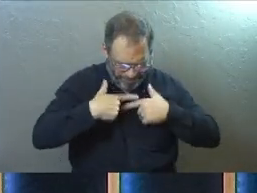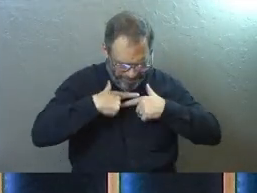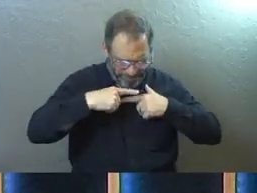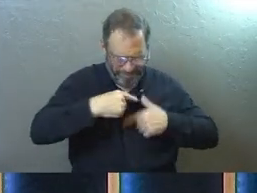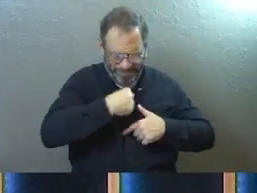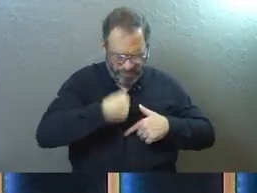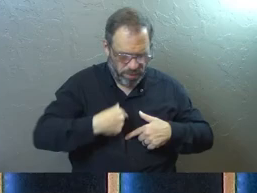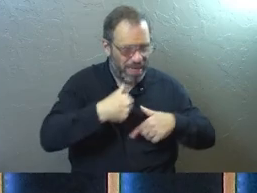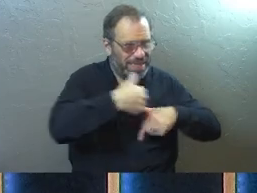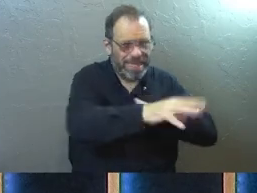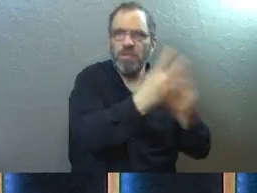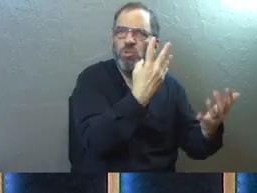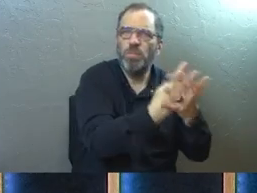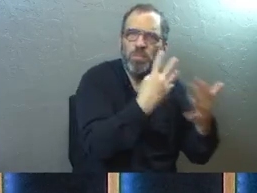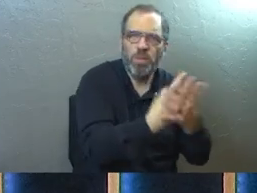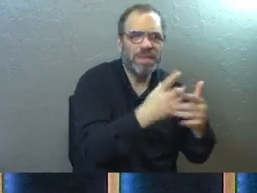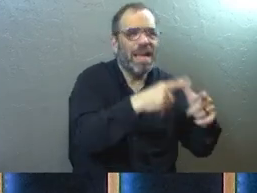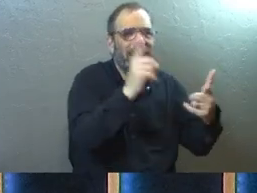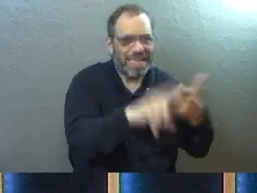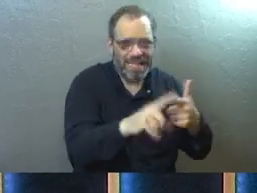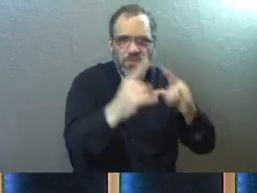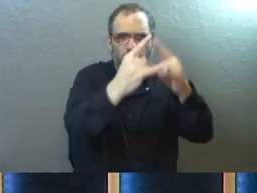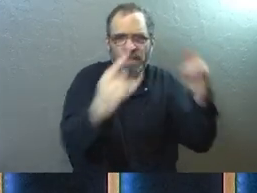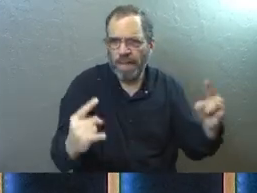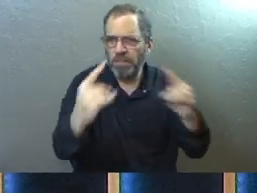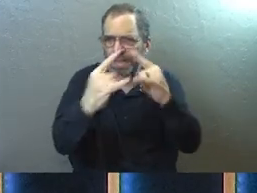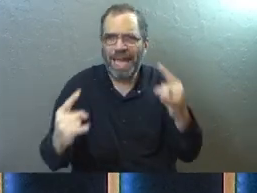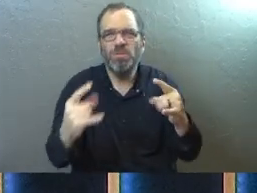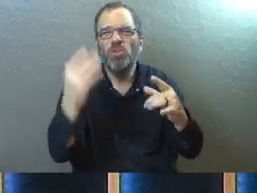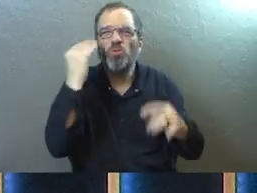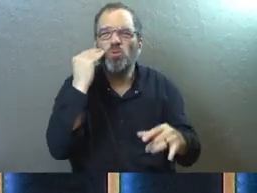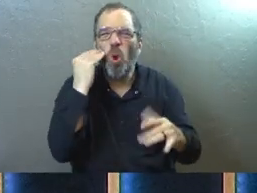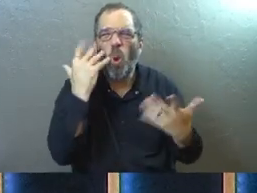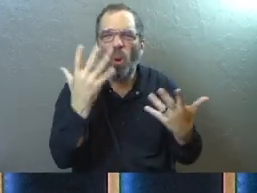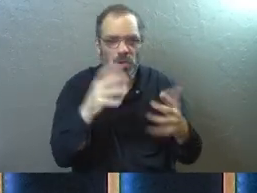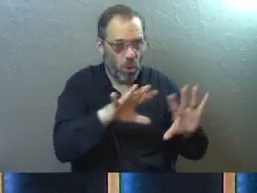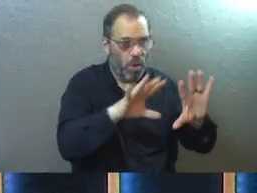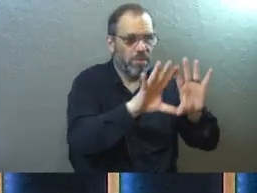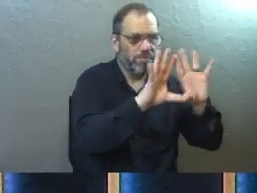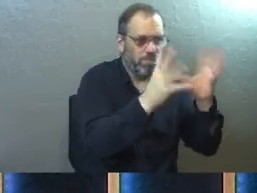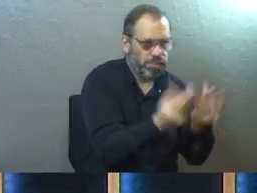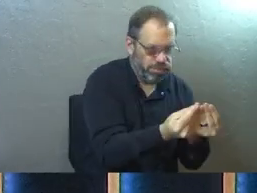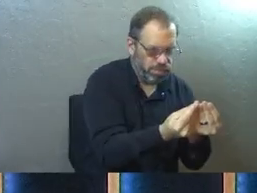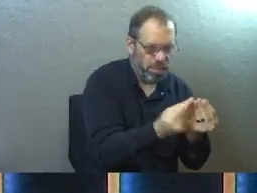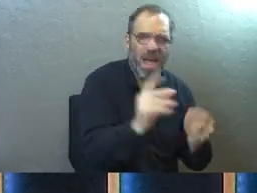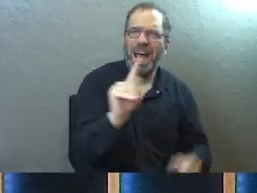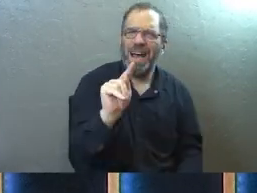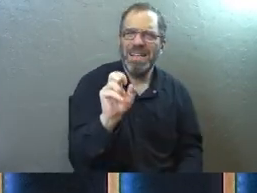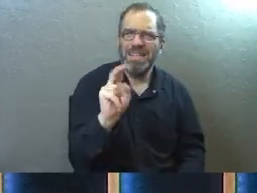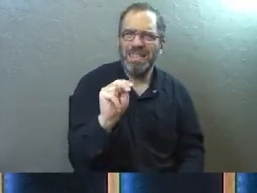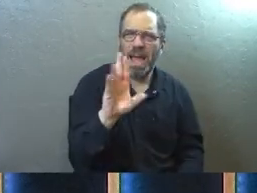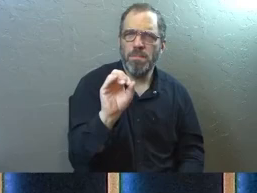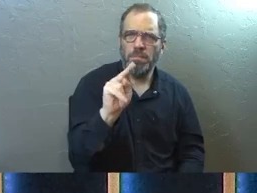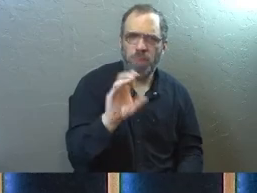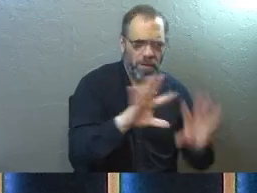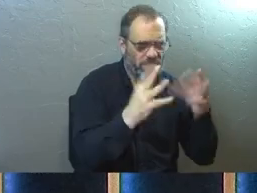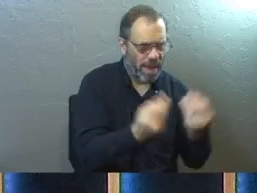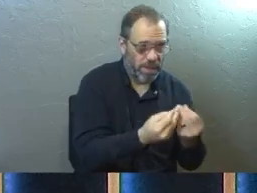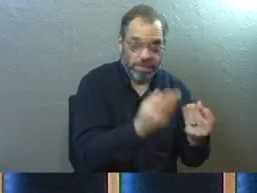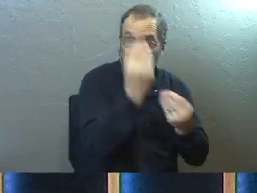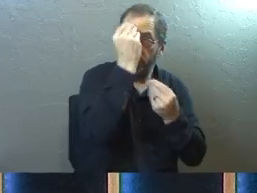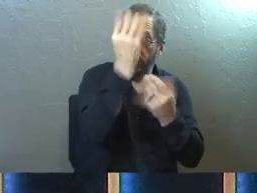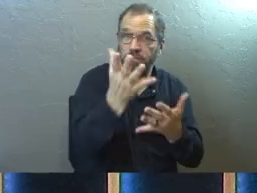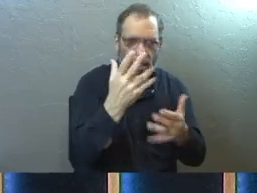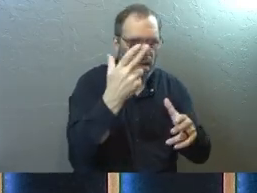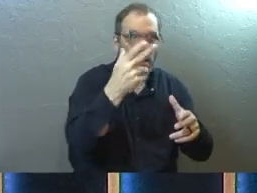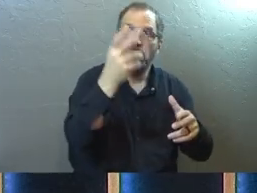start getting sent off to prison and then eventually to camps. And so this family, the Ten Boom family, they just start doing what